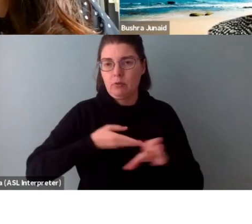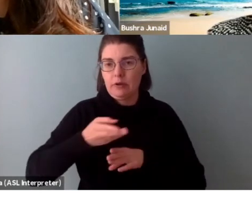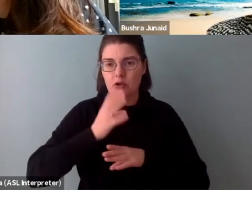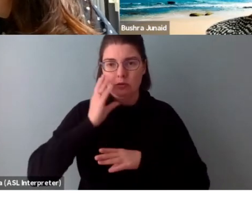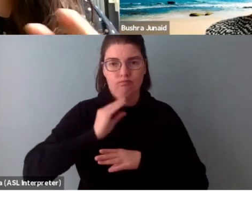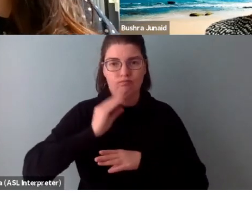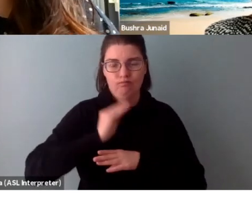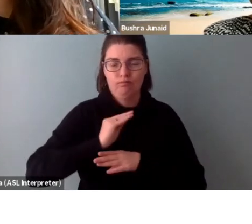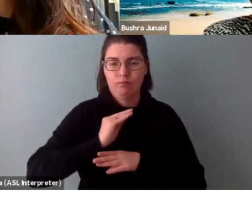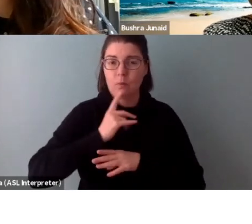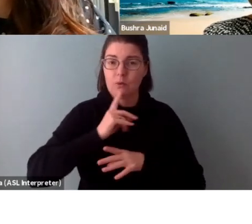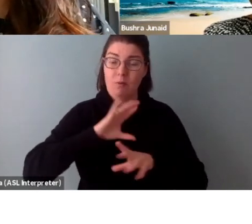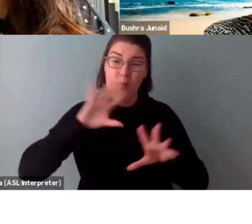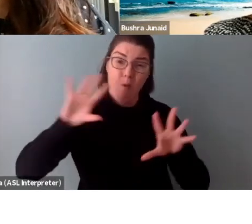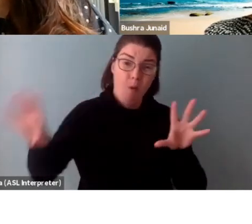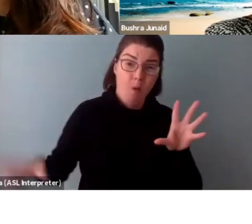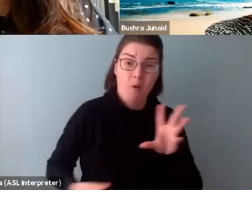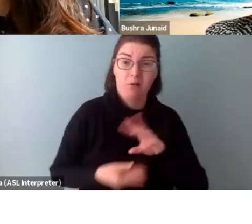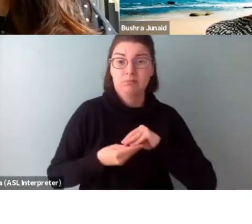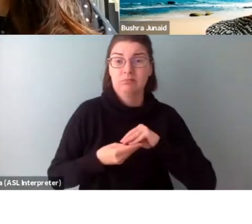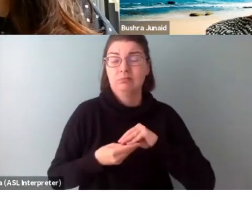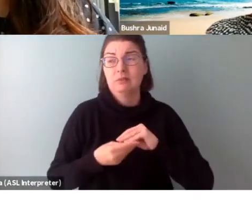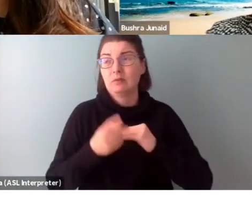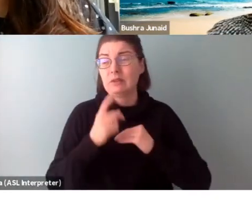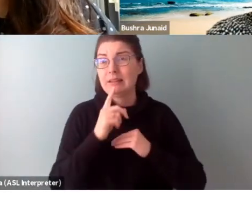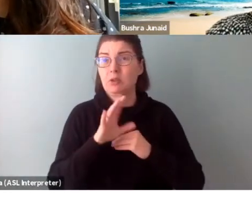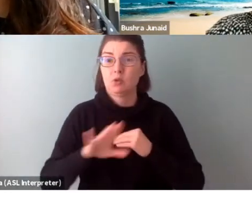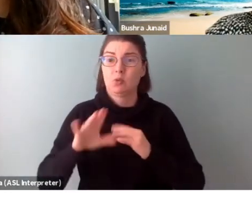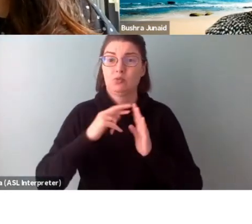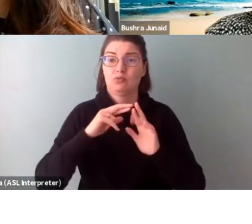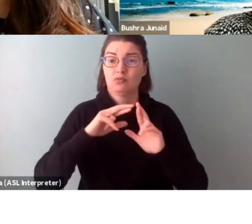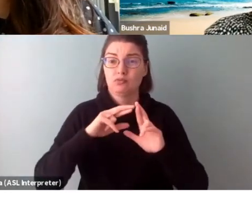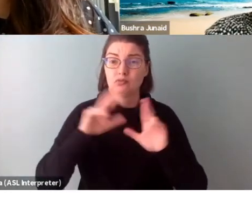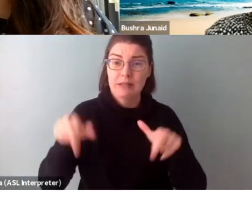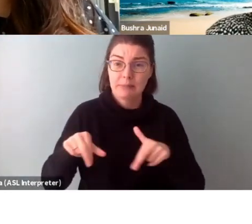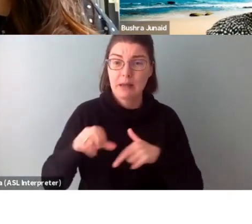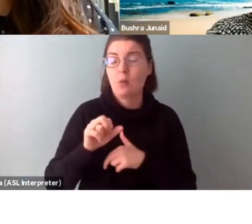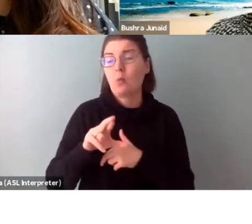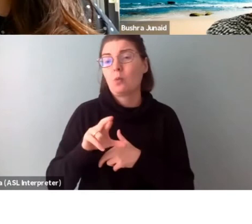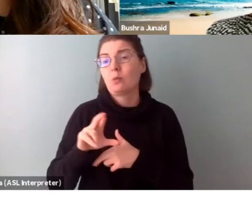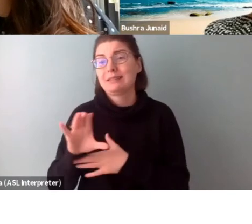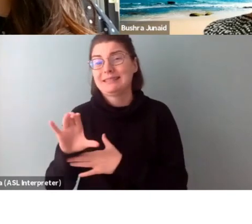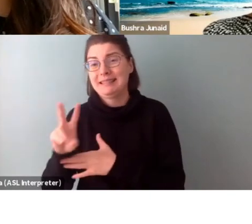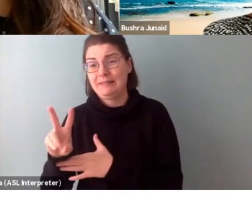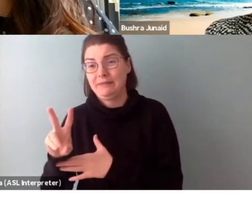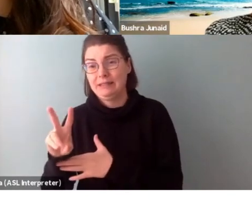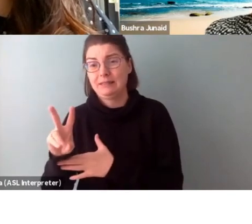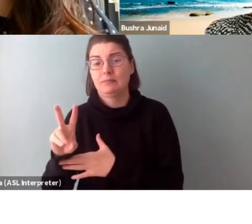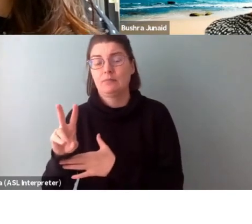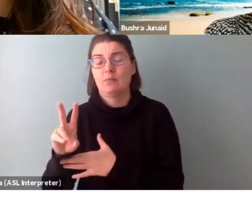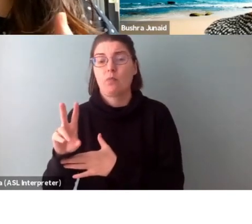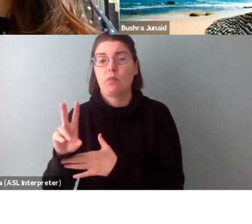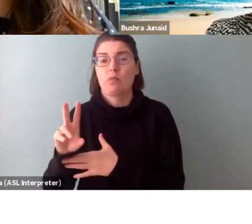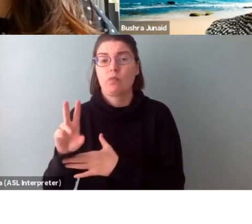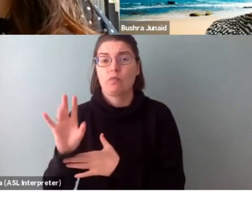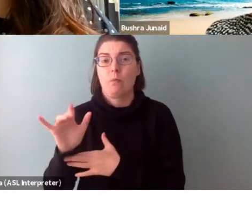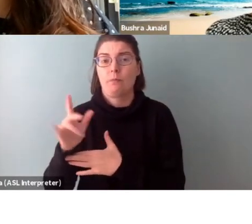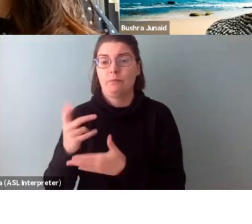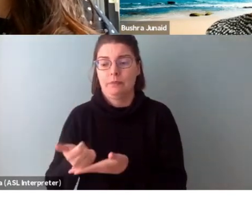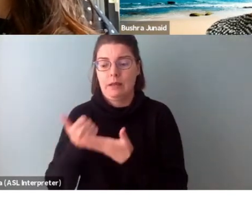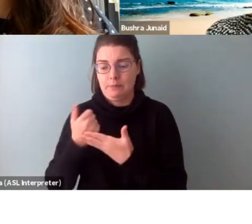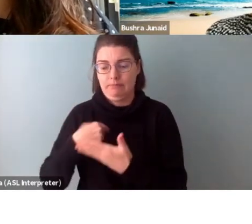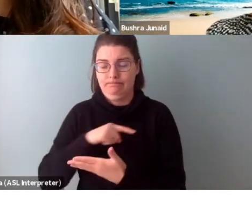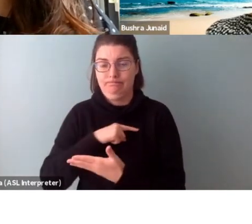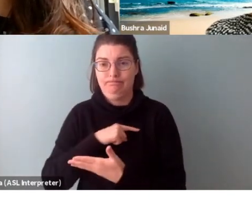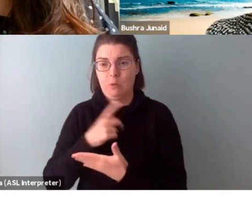I would say overall, though, generally, your resume or CV is helpful to understand